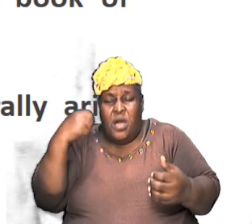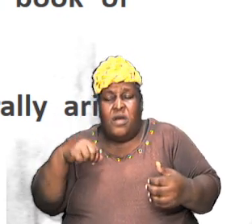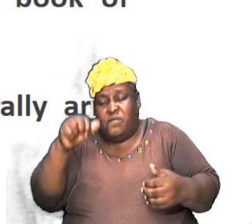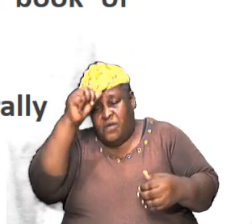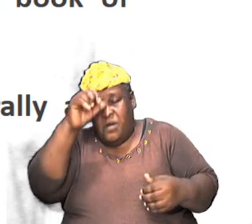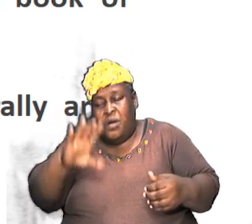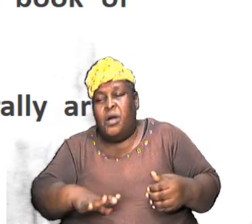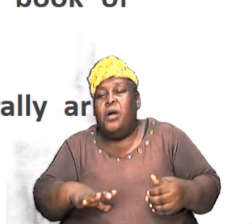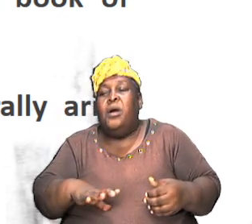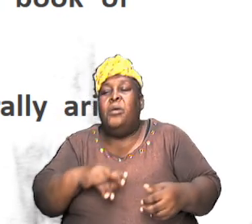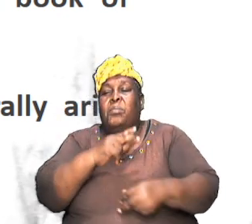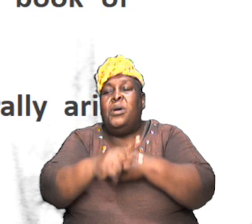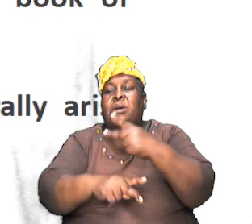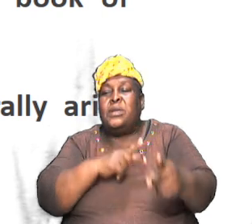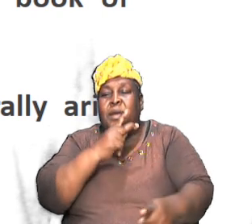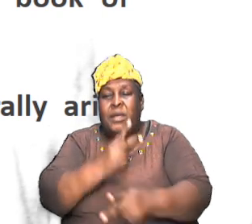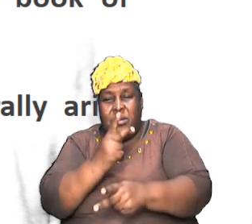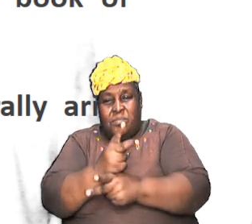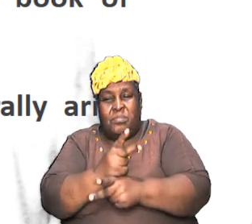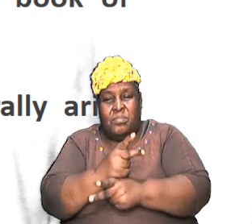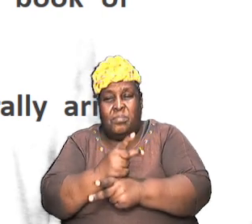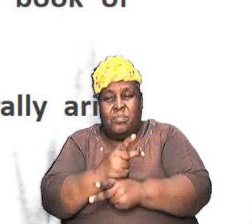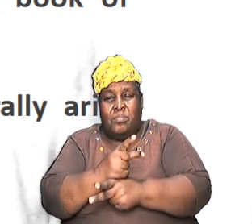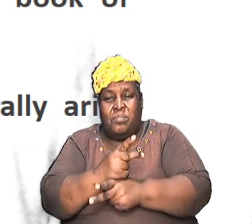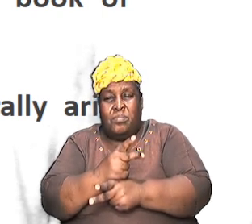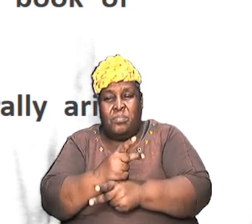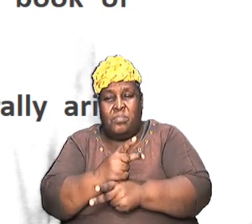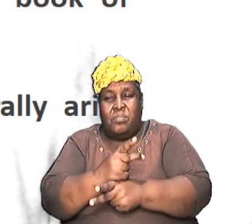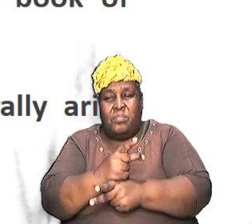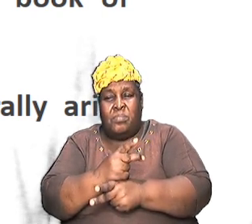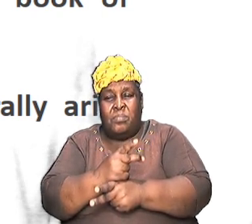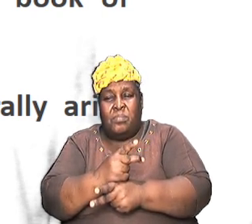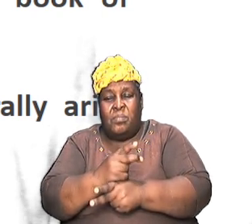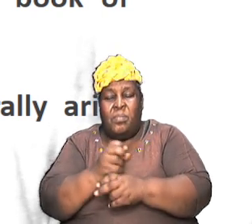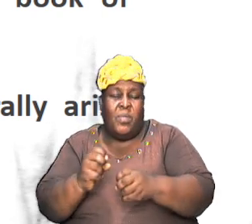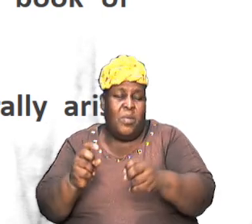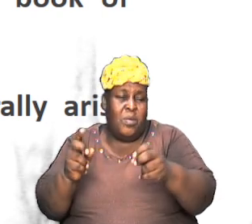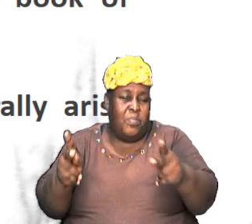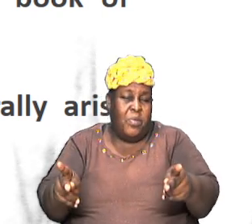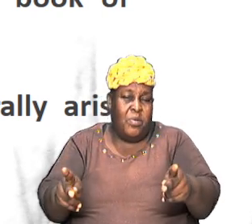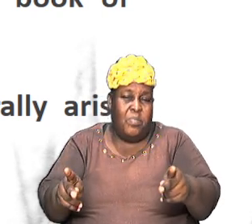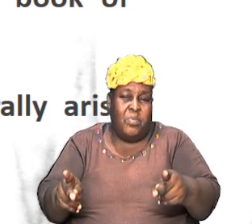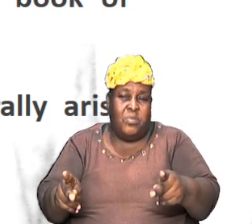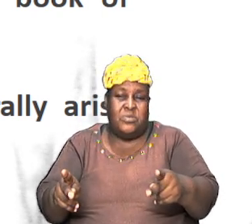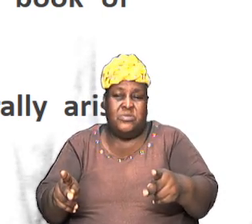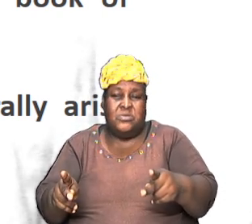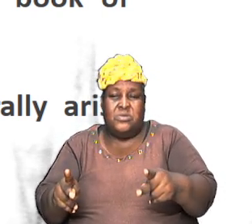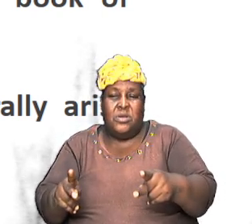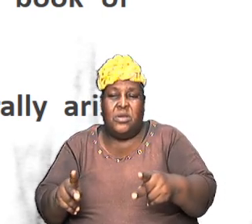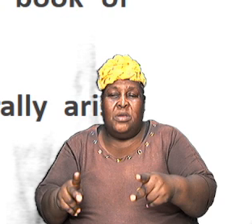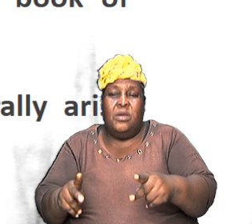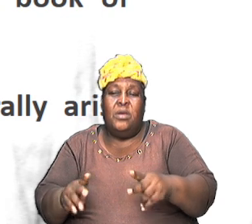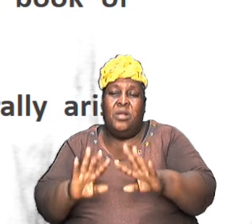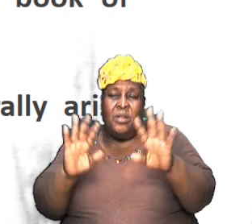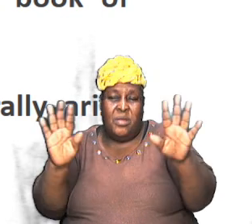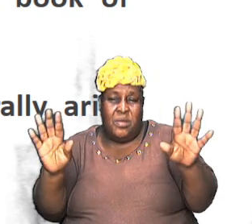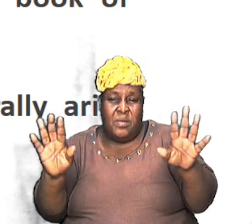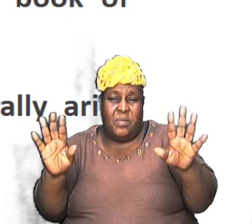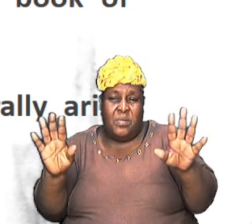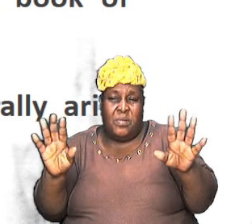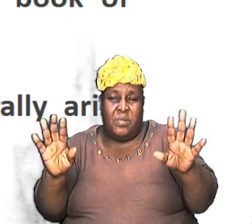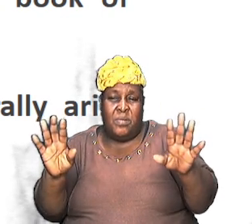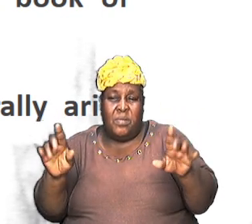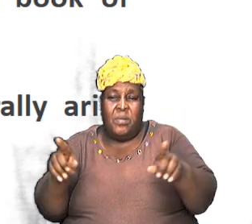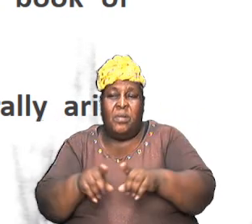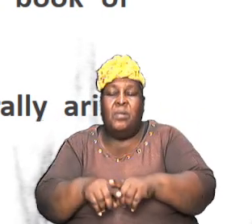redemption happening in the book of Genesis so the purpose is clear as